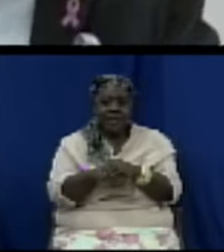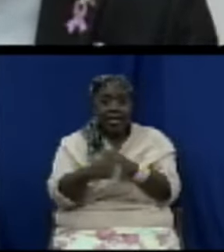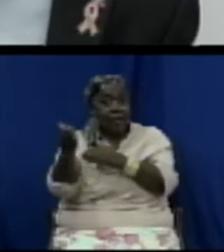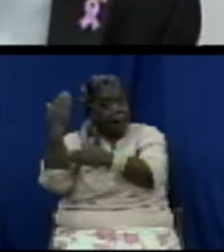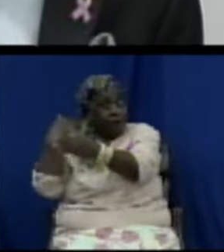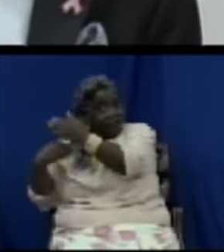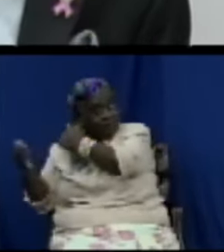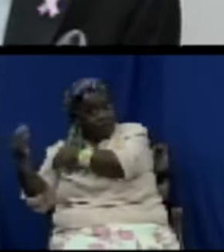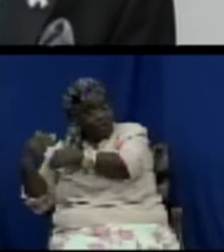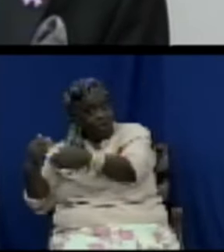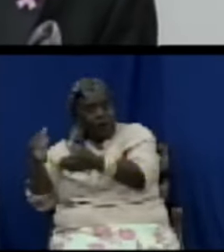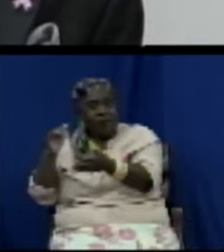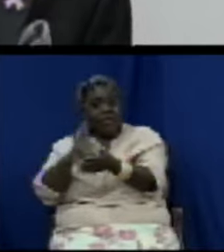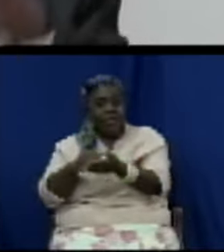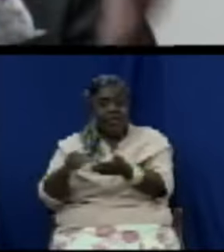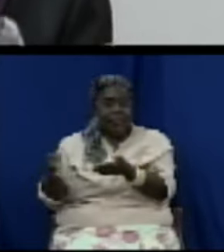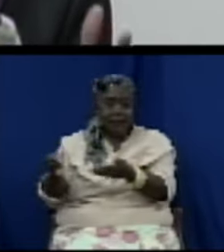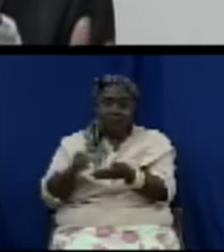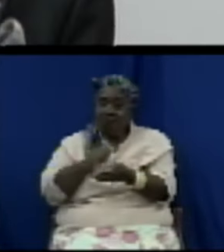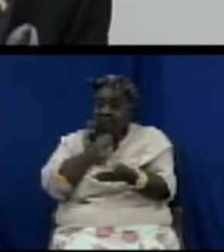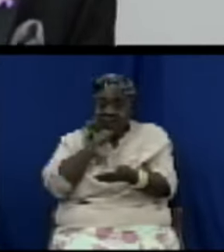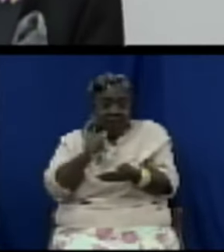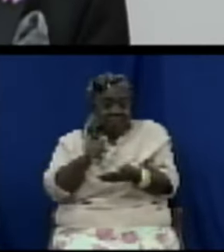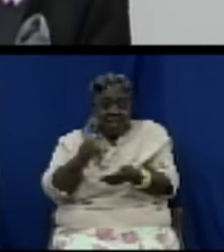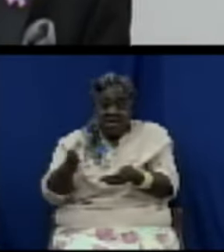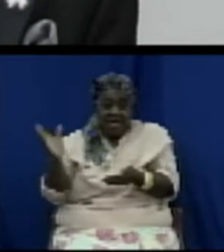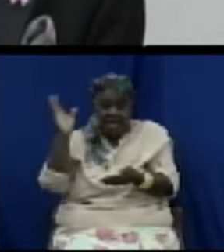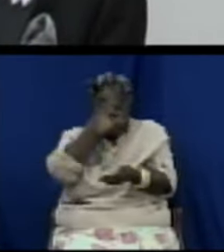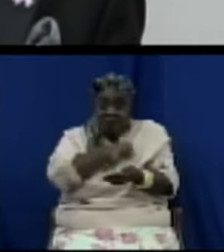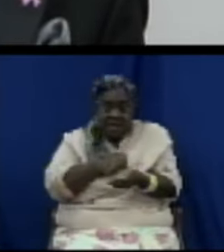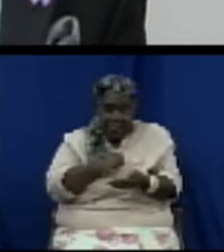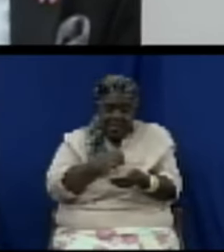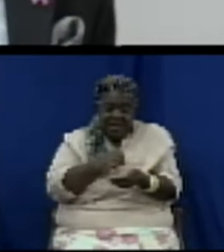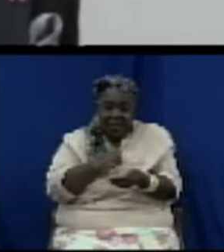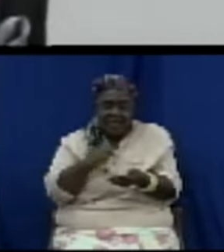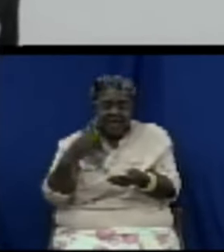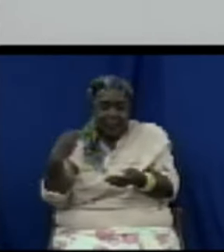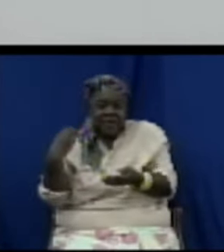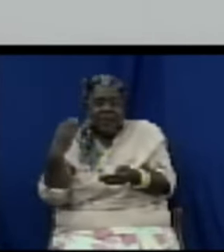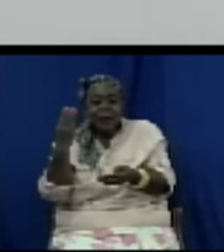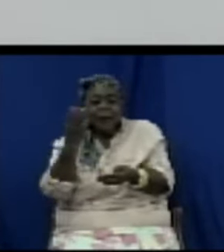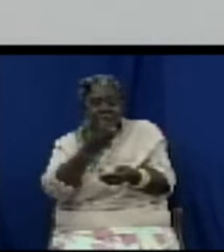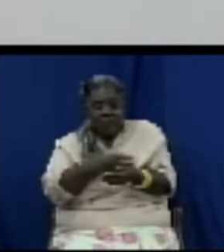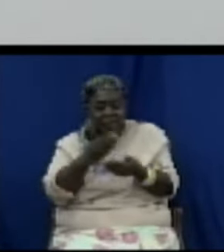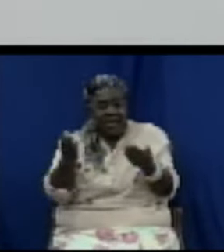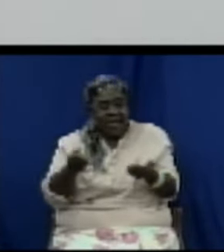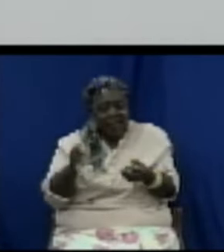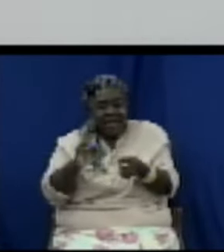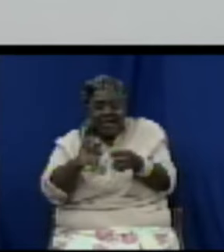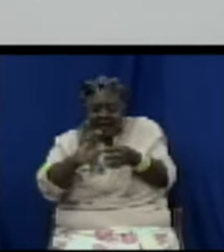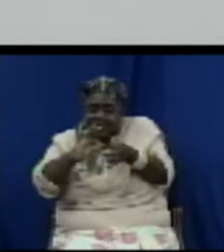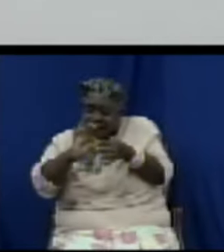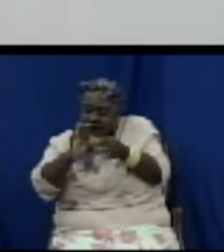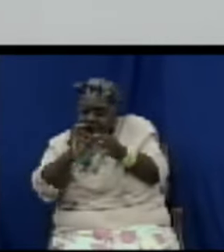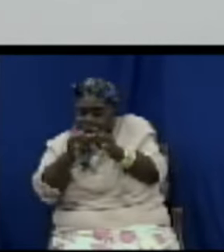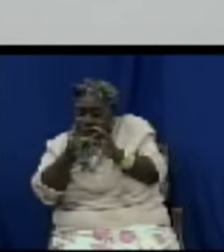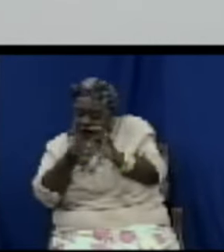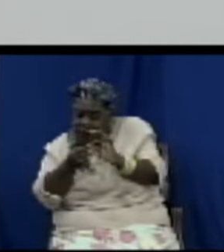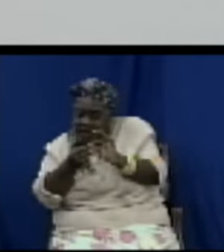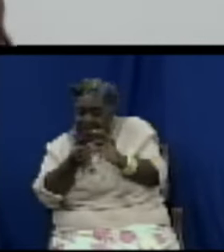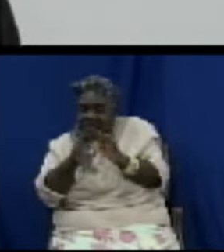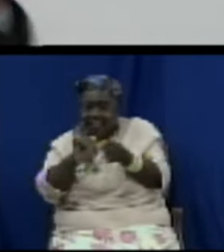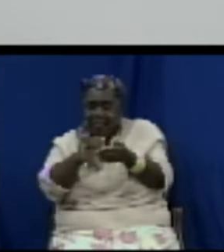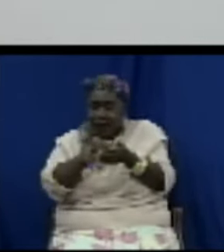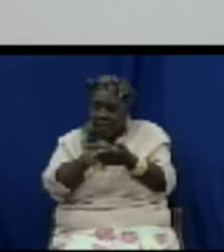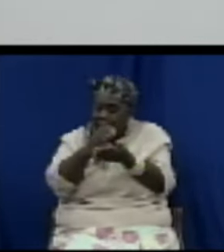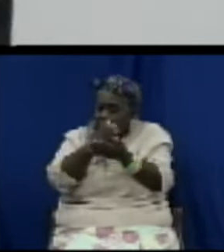previous bill or law was that it did not act as a quasi judicial